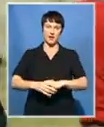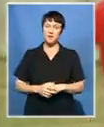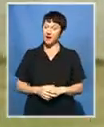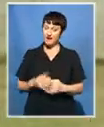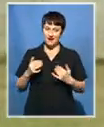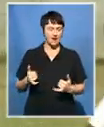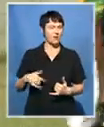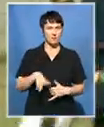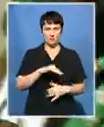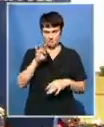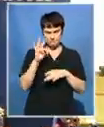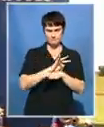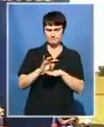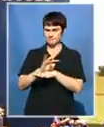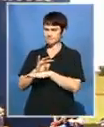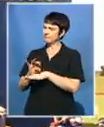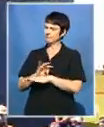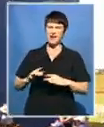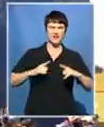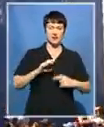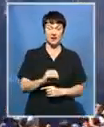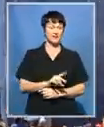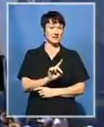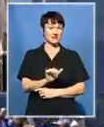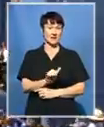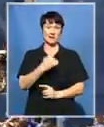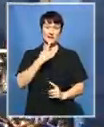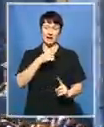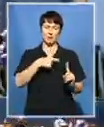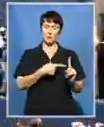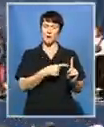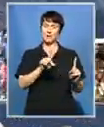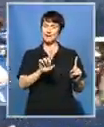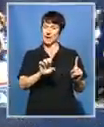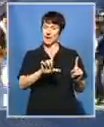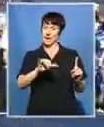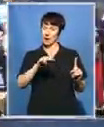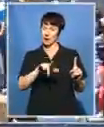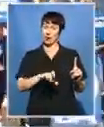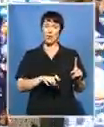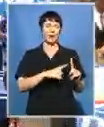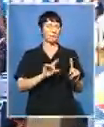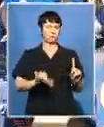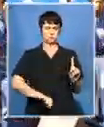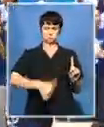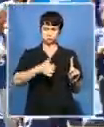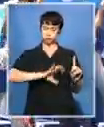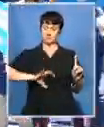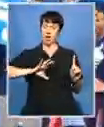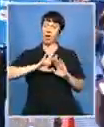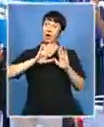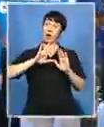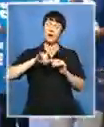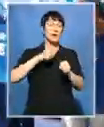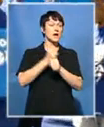is beginning to grind. The DA commends DeLille's track record. She was voted the world's best mayor